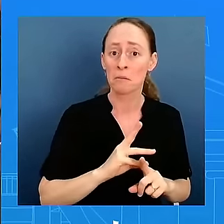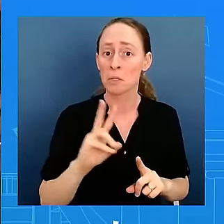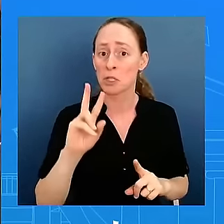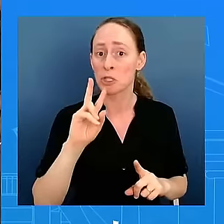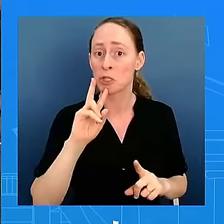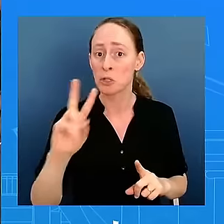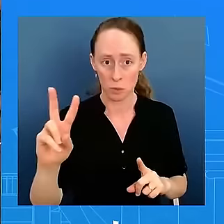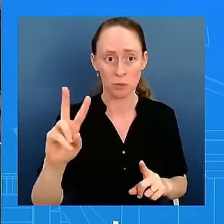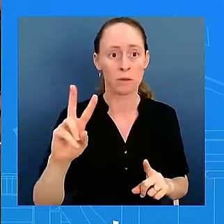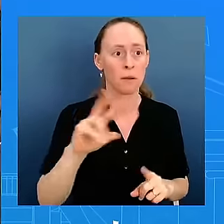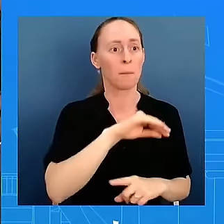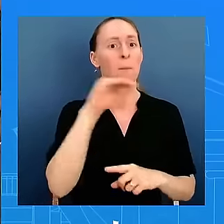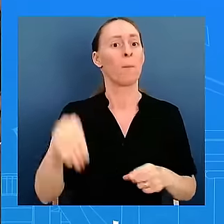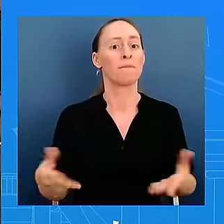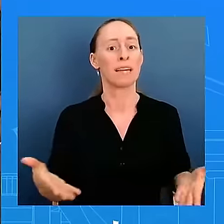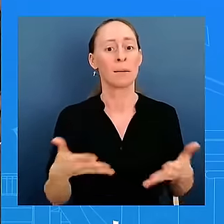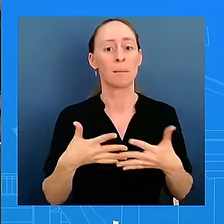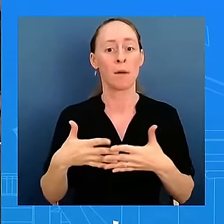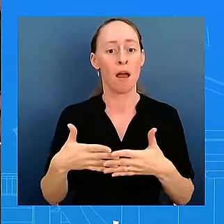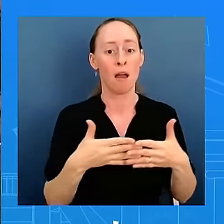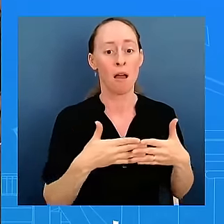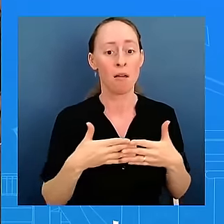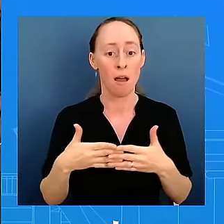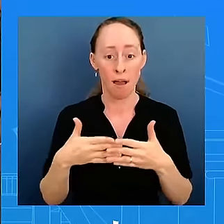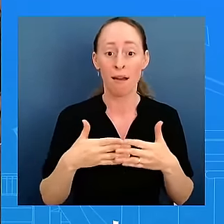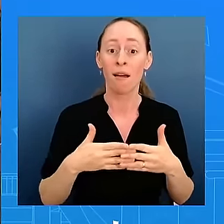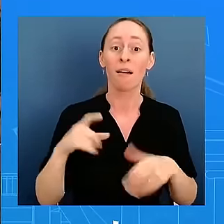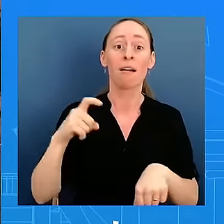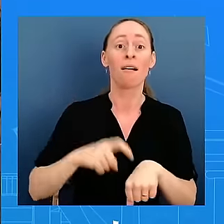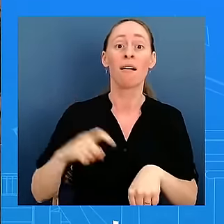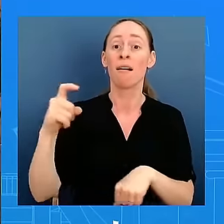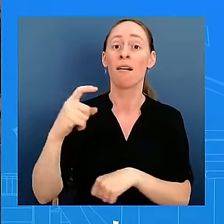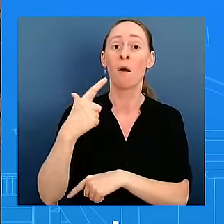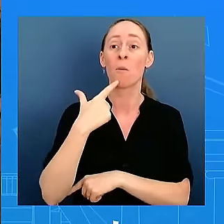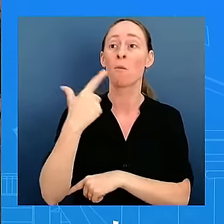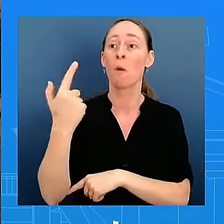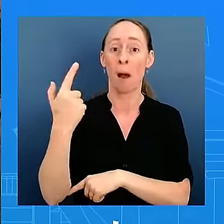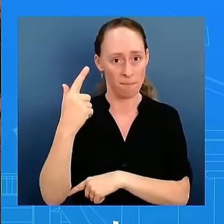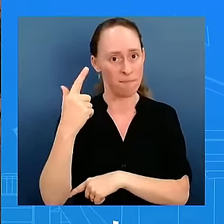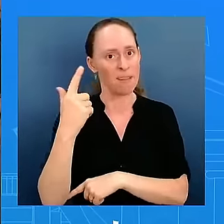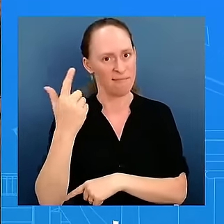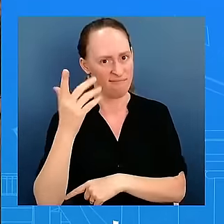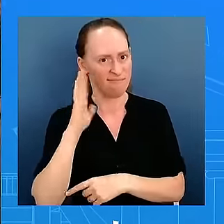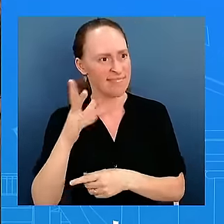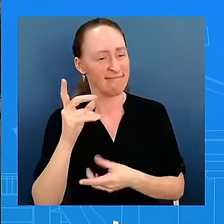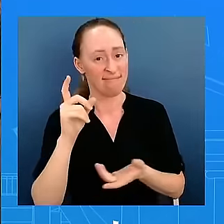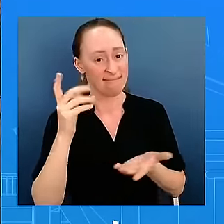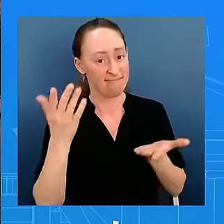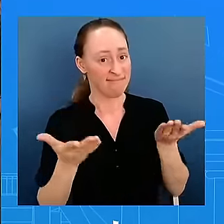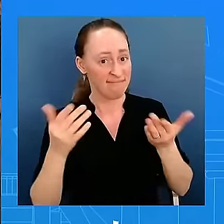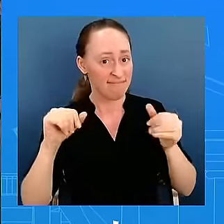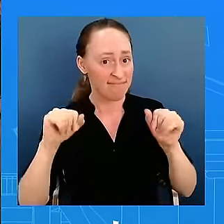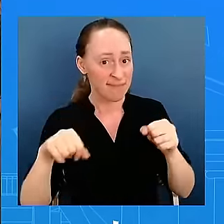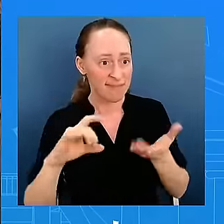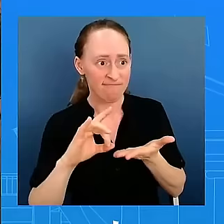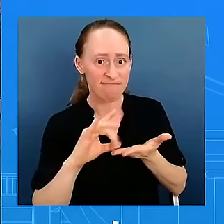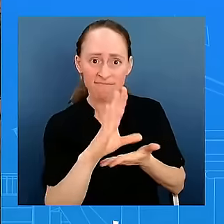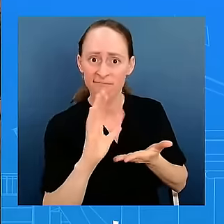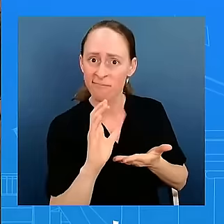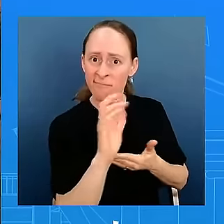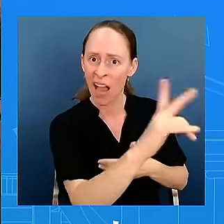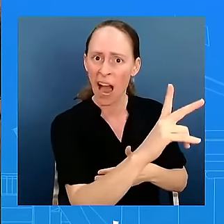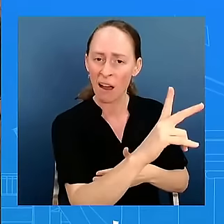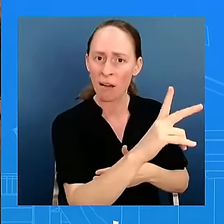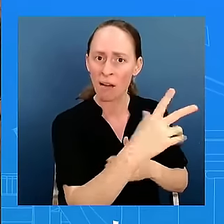21 years of age uh around 40 senators and congressmen wrote a letter to the administration that coming out with some legal